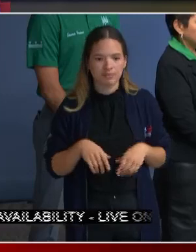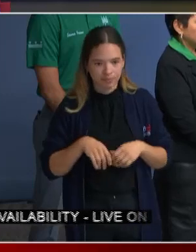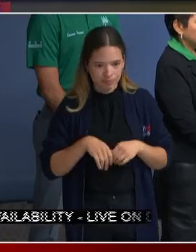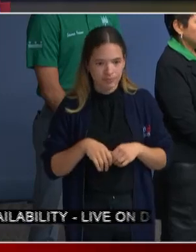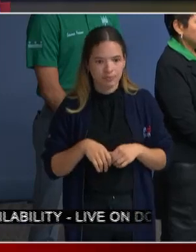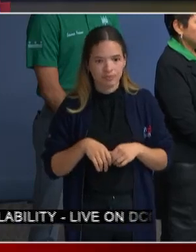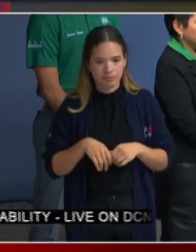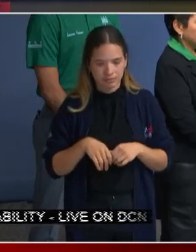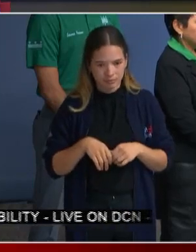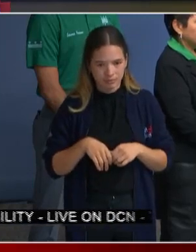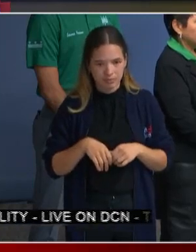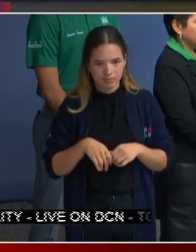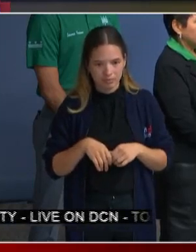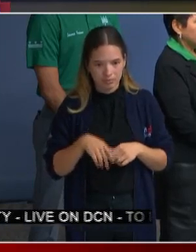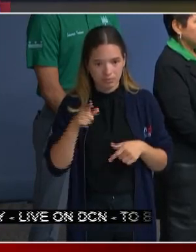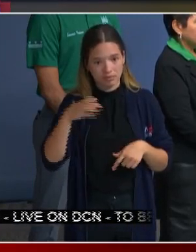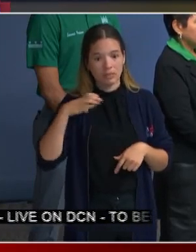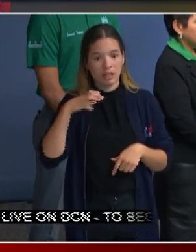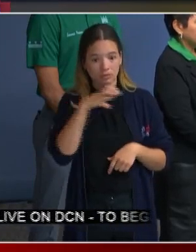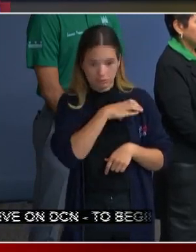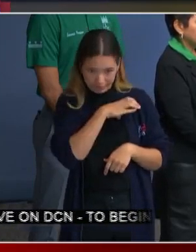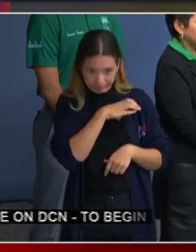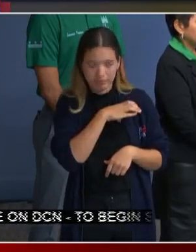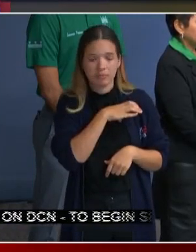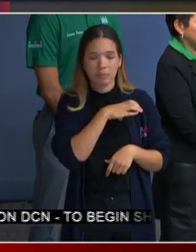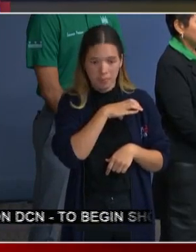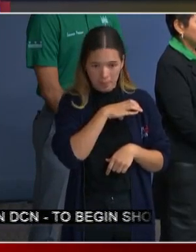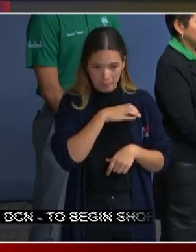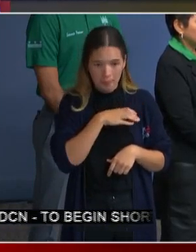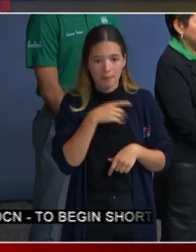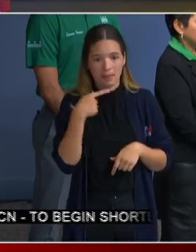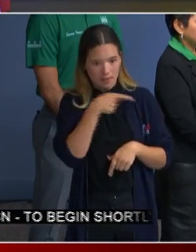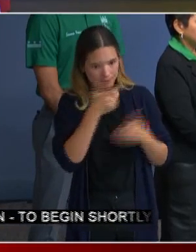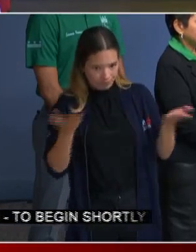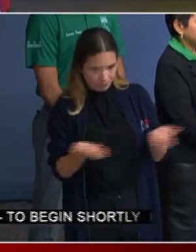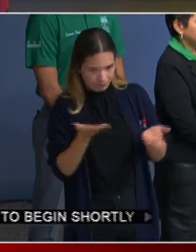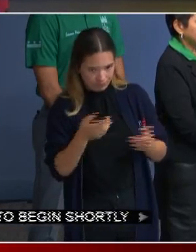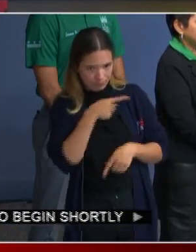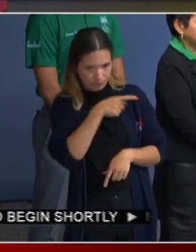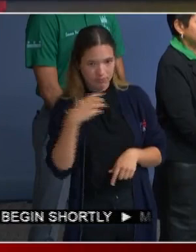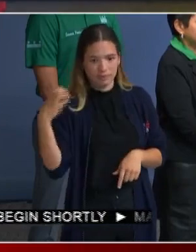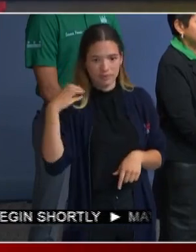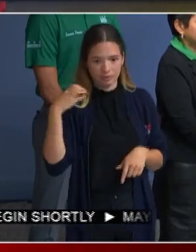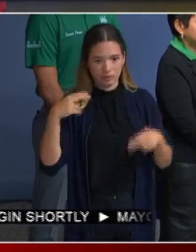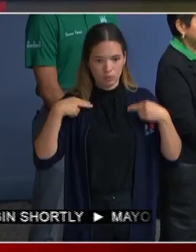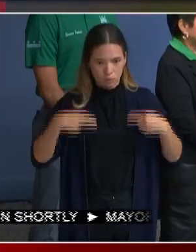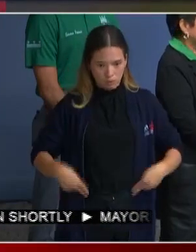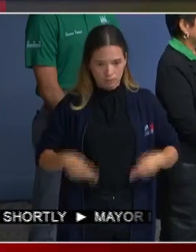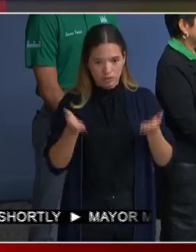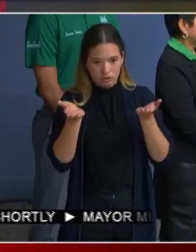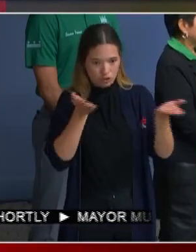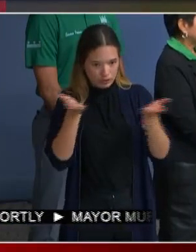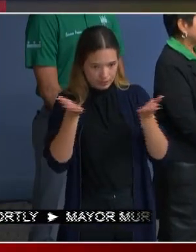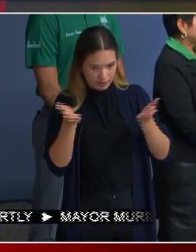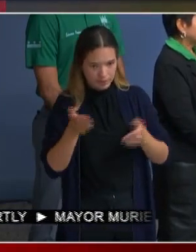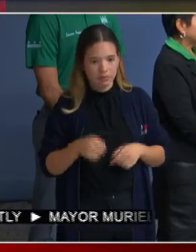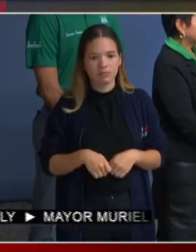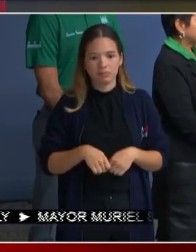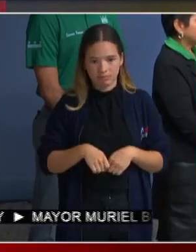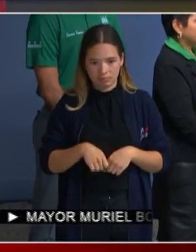Brianna Doe who chairs the Committee on Human Services. We are also joined by community-based